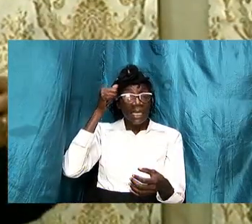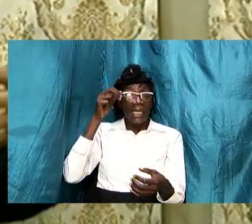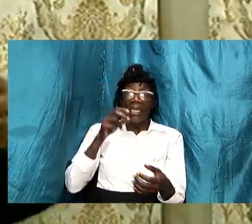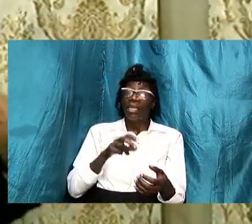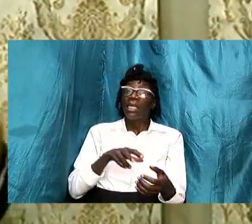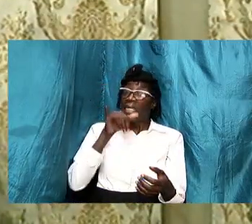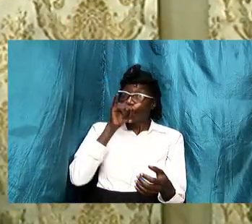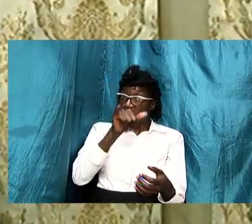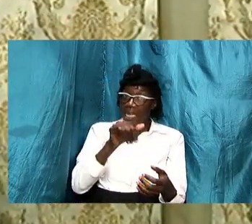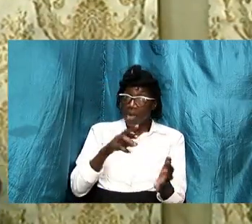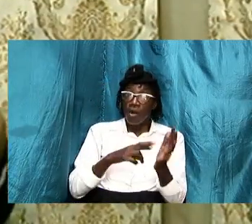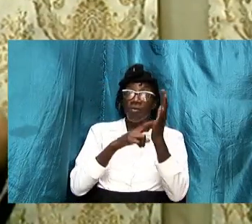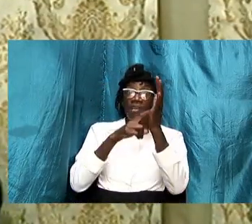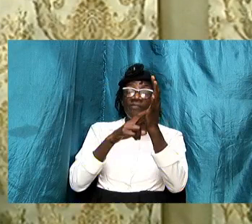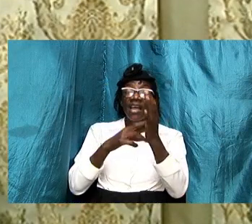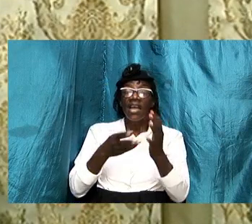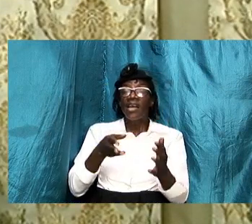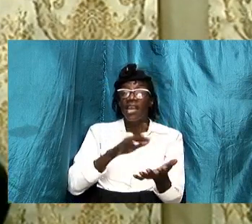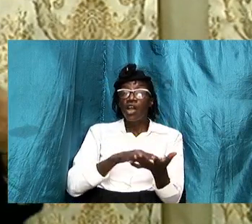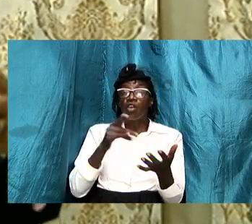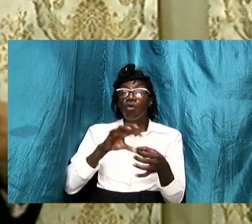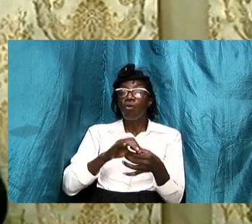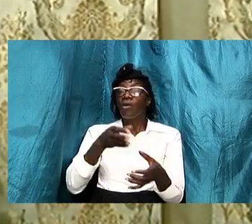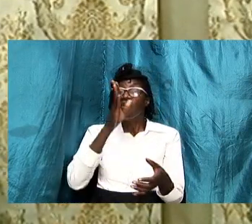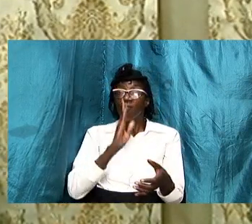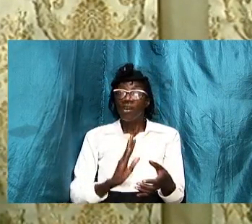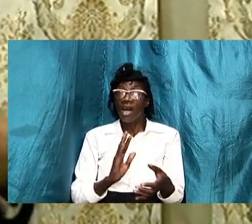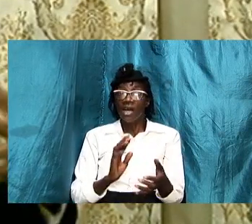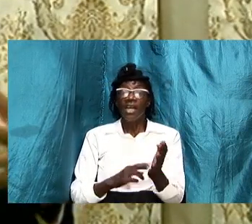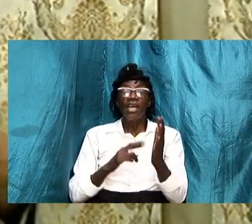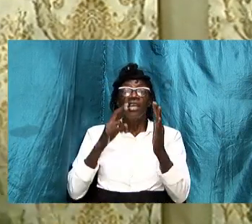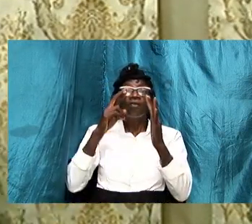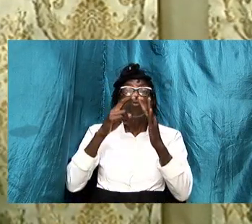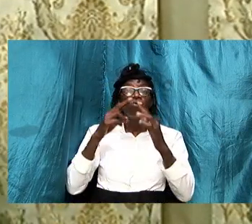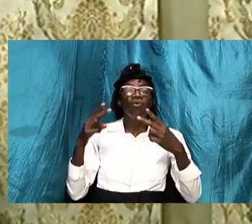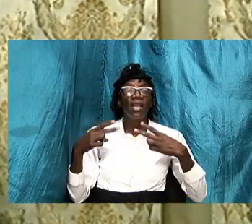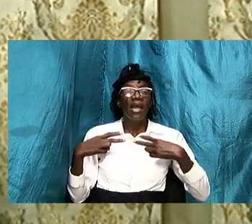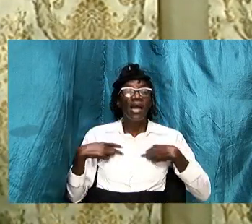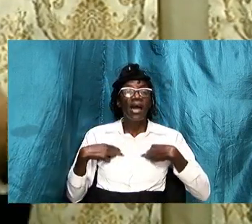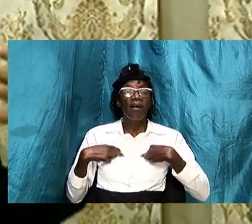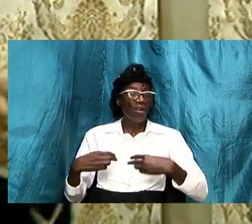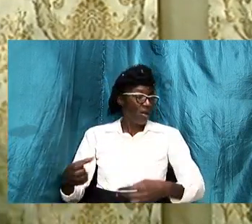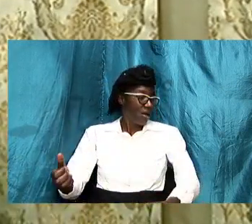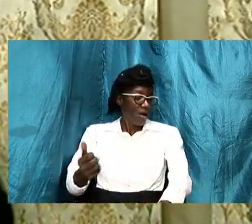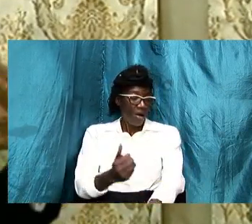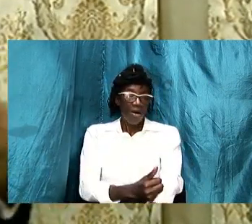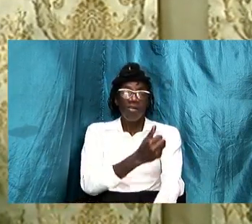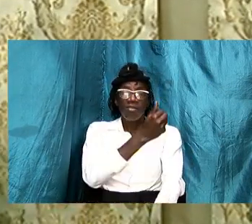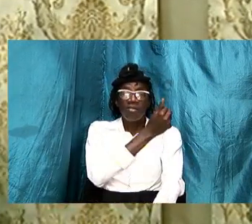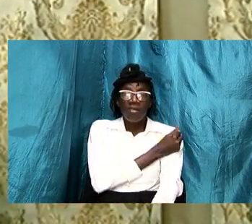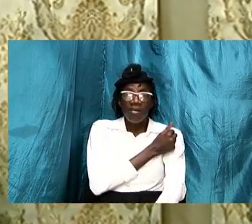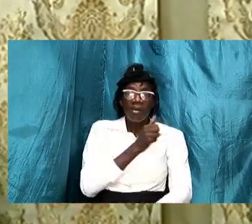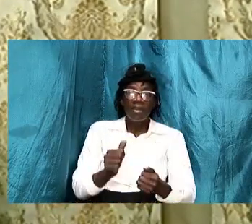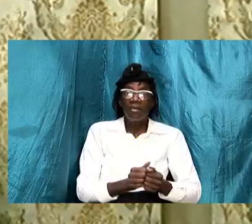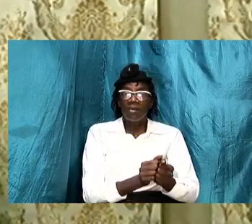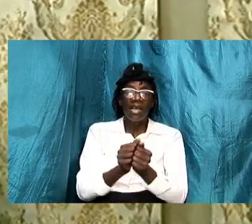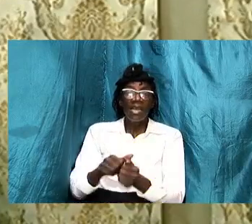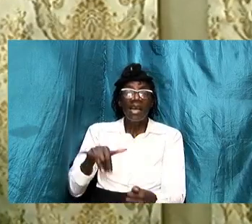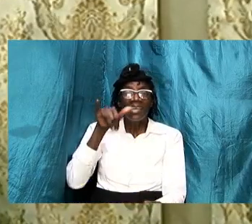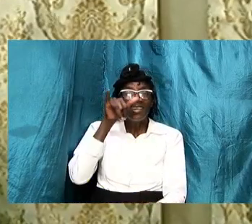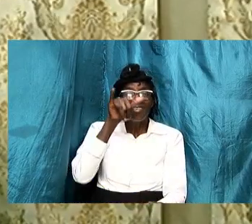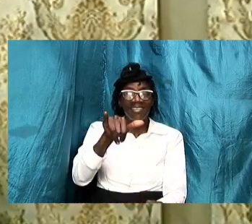but they ruled and they reigned and they had dominion together it is still a together thing